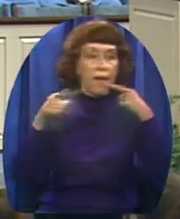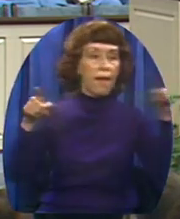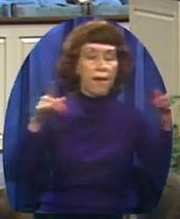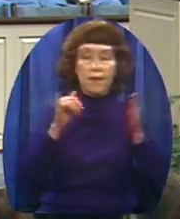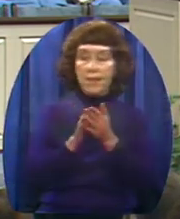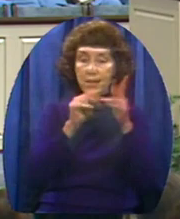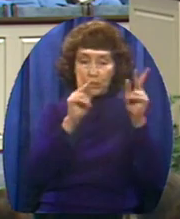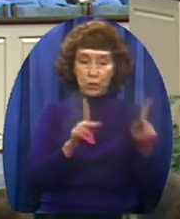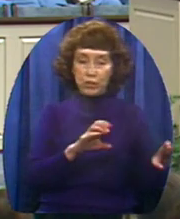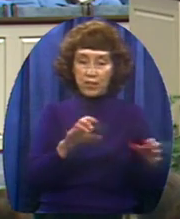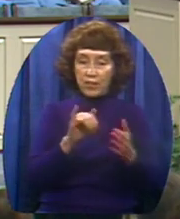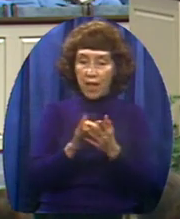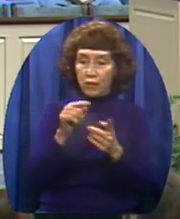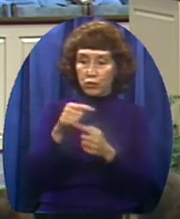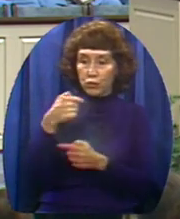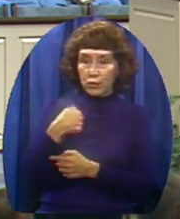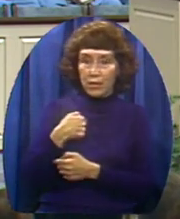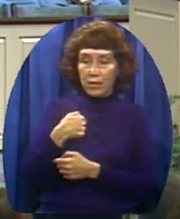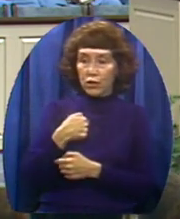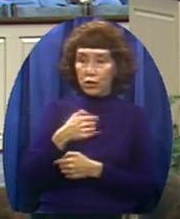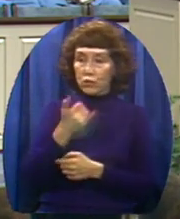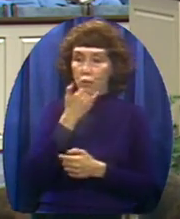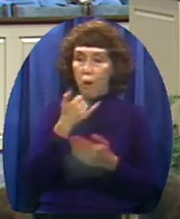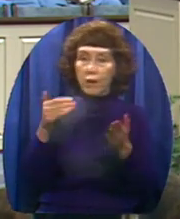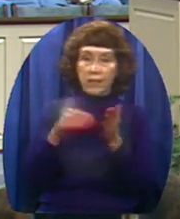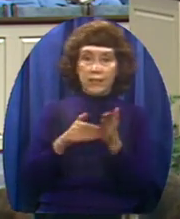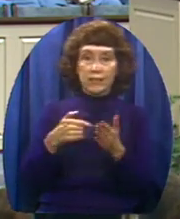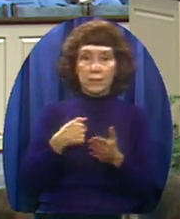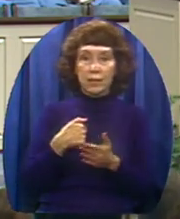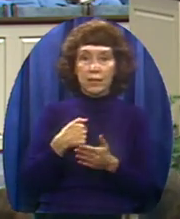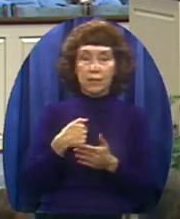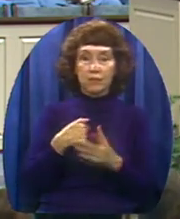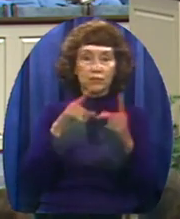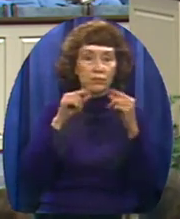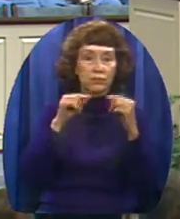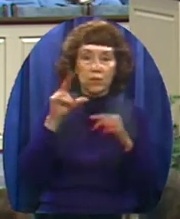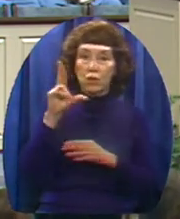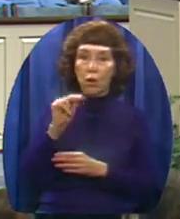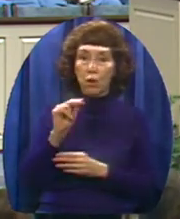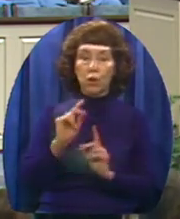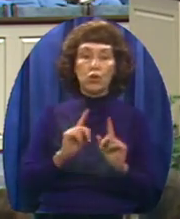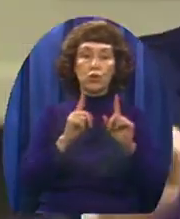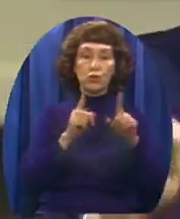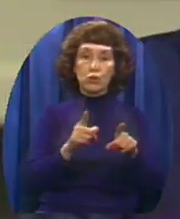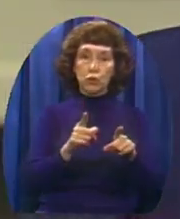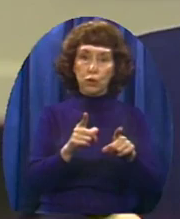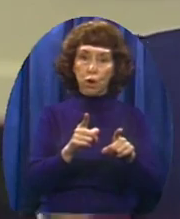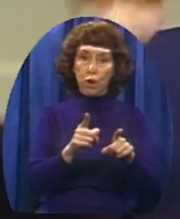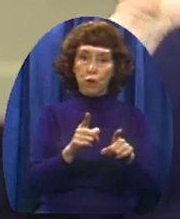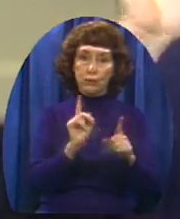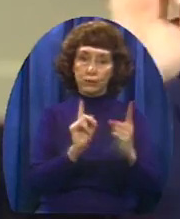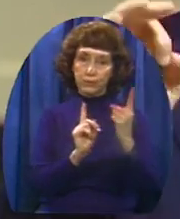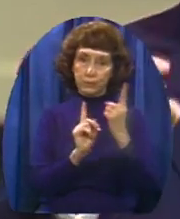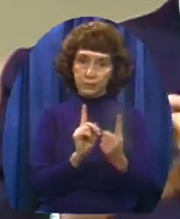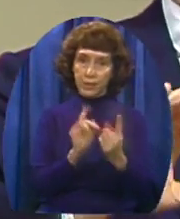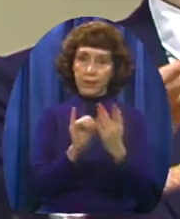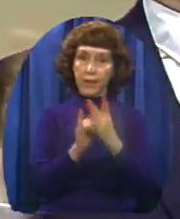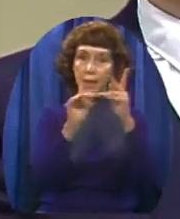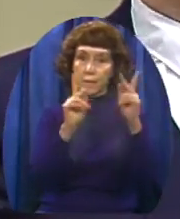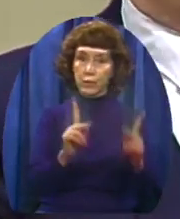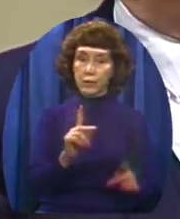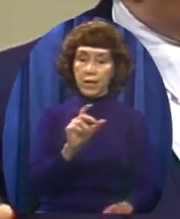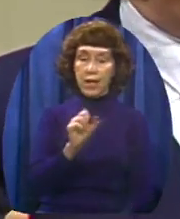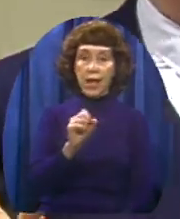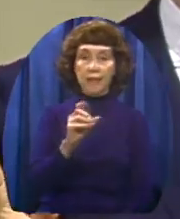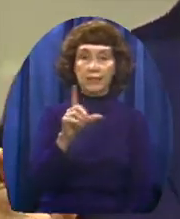did this to me He was dirty she was cruel and so forth Go to the person And Solomon says go quietly Don't